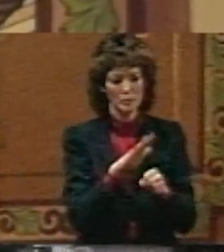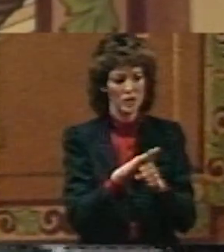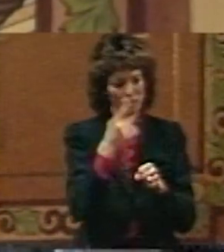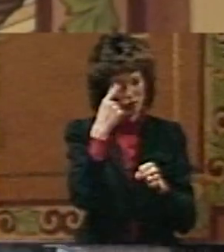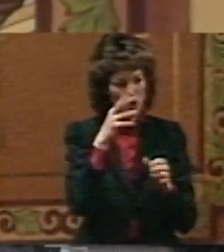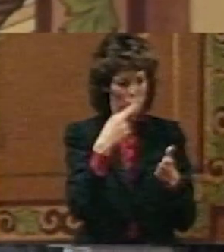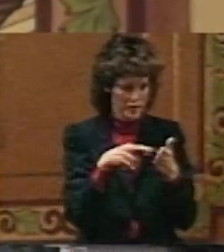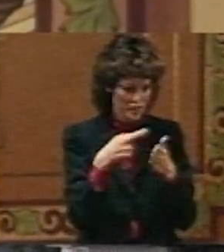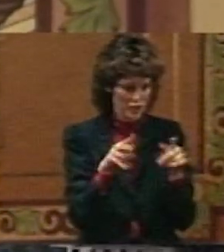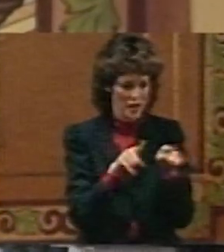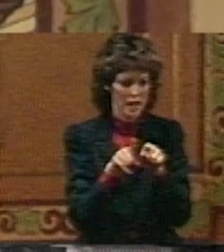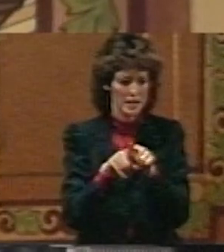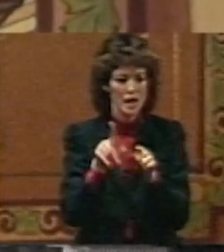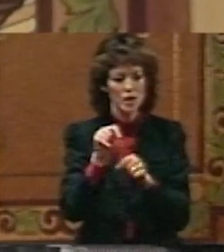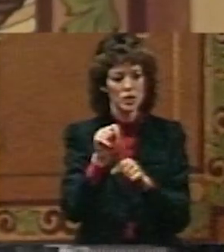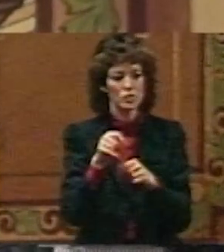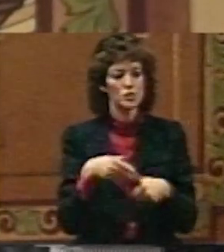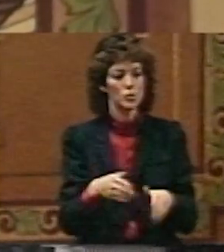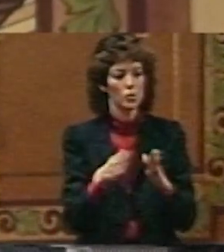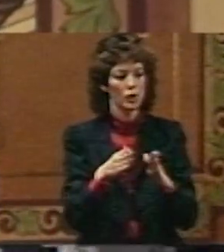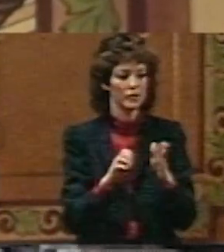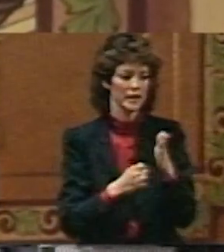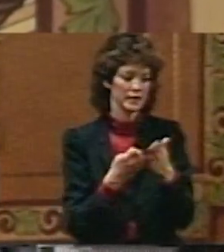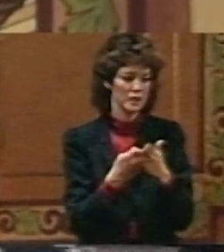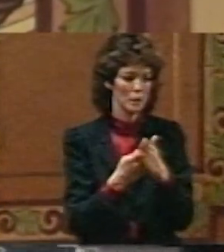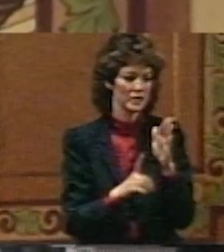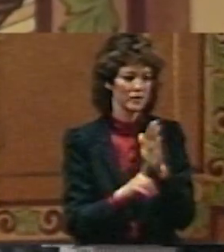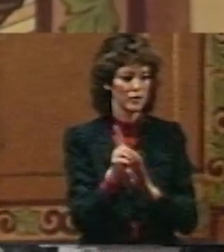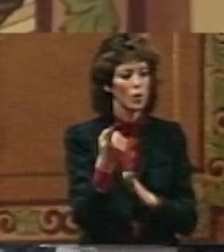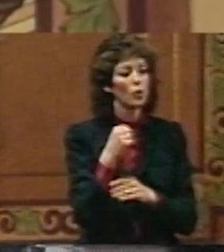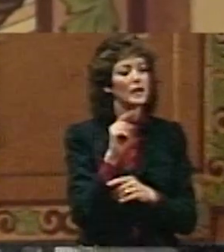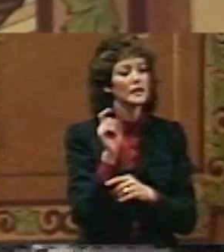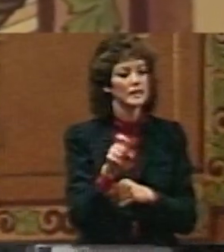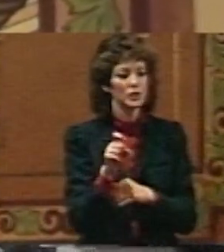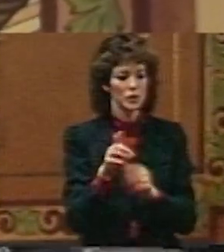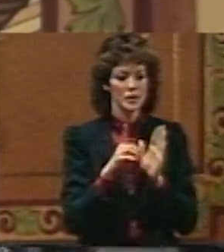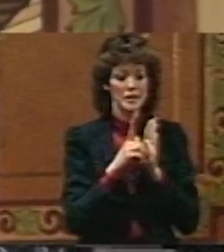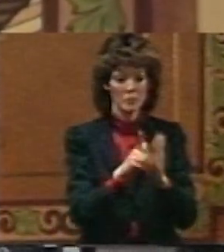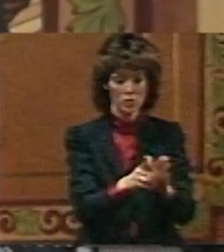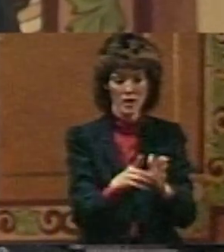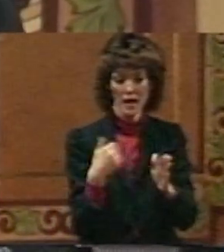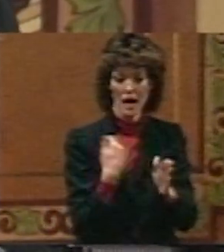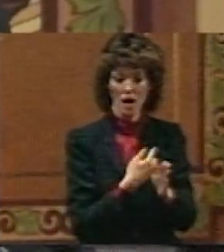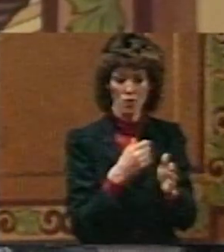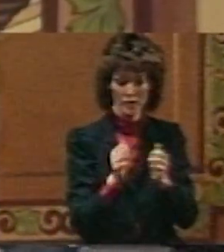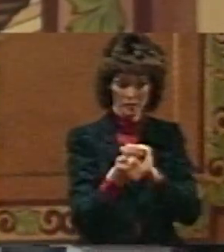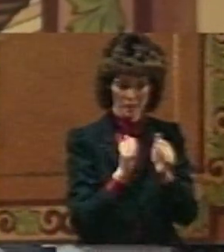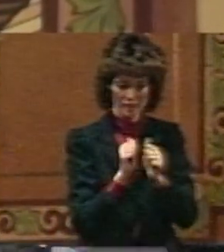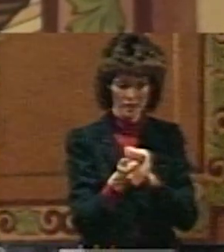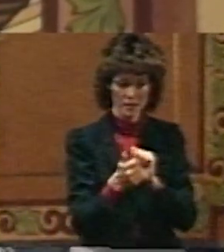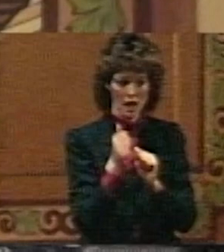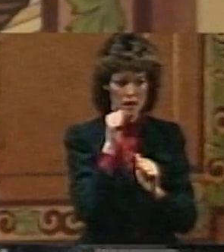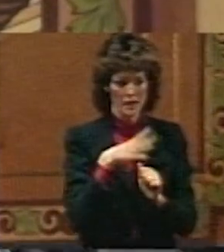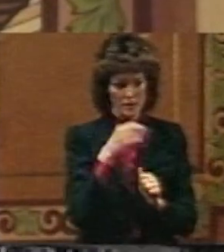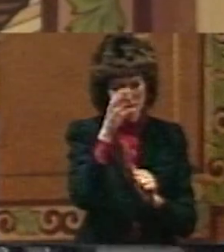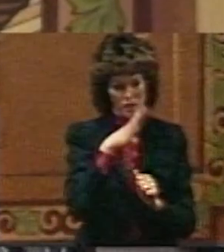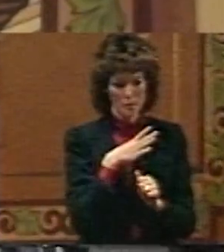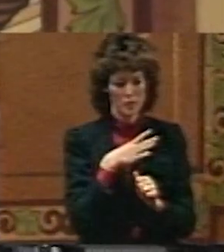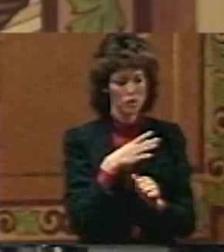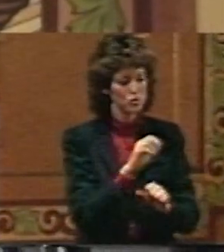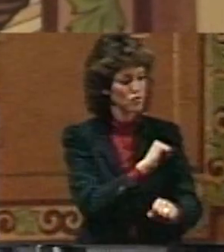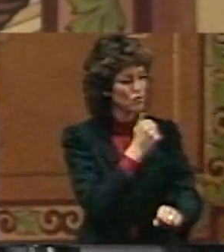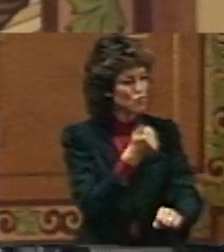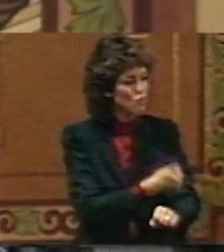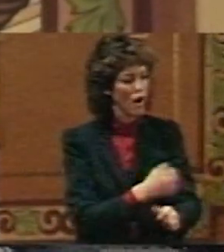as a tool in economic development that we need to. We need to demonstrate our competitive, ladies and gentlemen. Strong